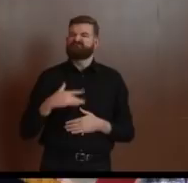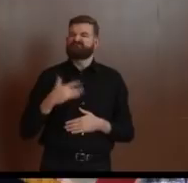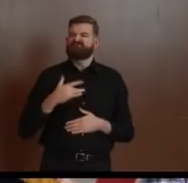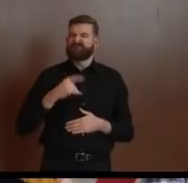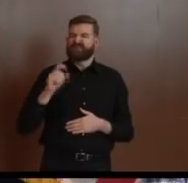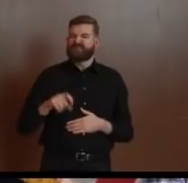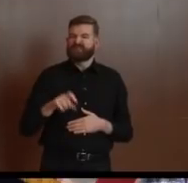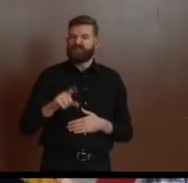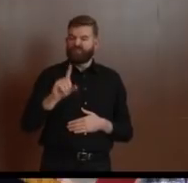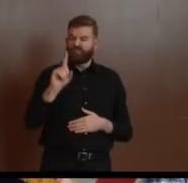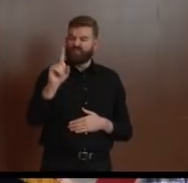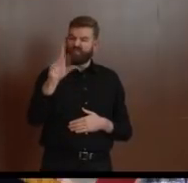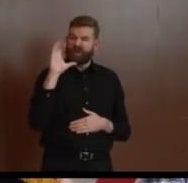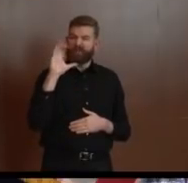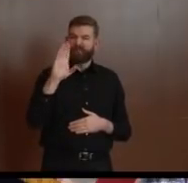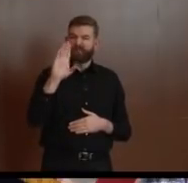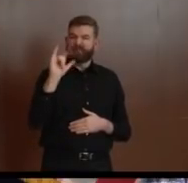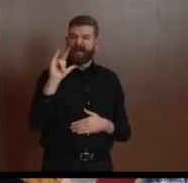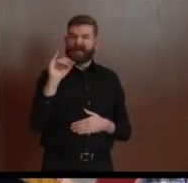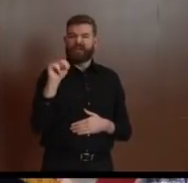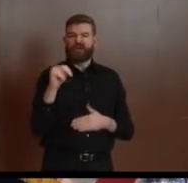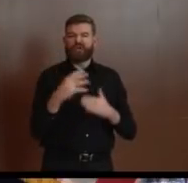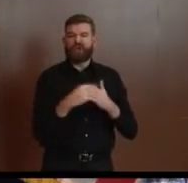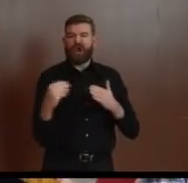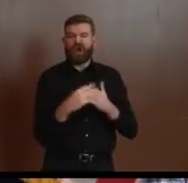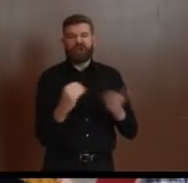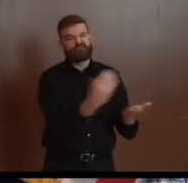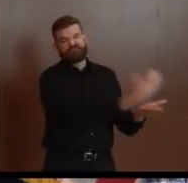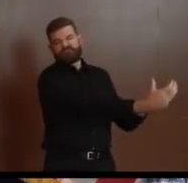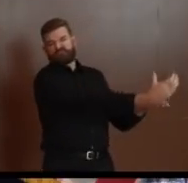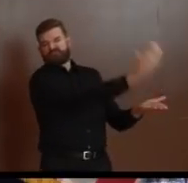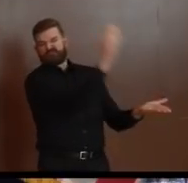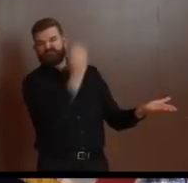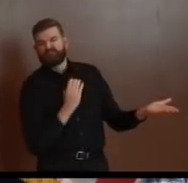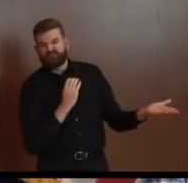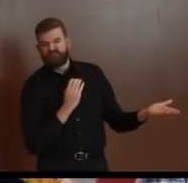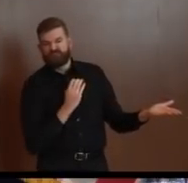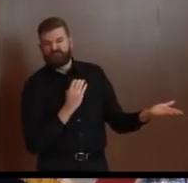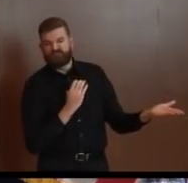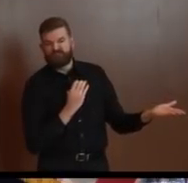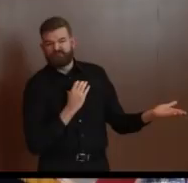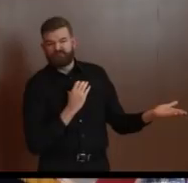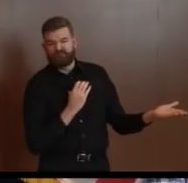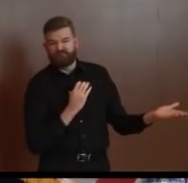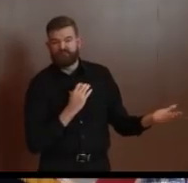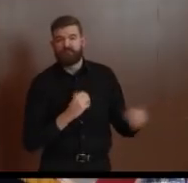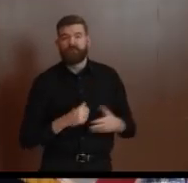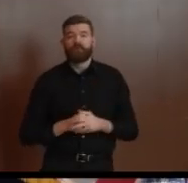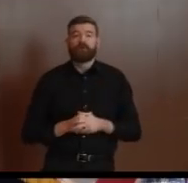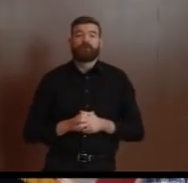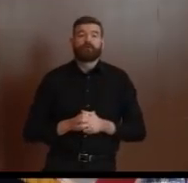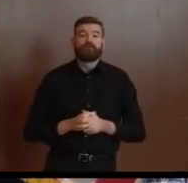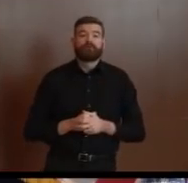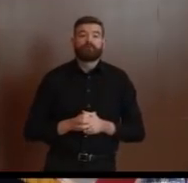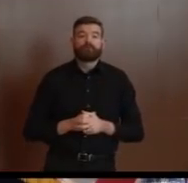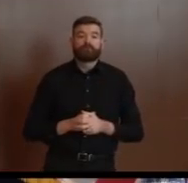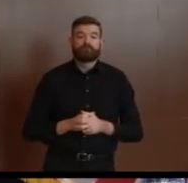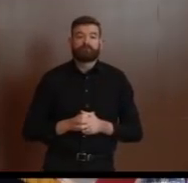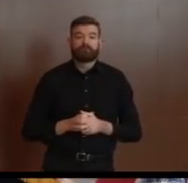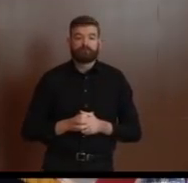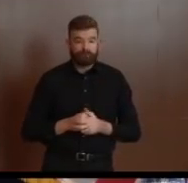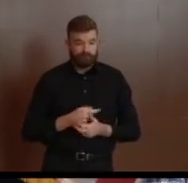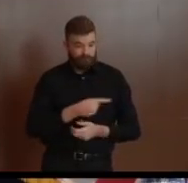at the front lines. We're at the point of attack with folks who are sick and need health care, and in some cases, hospitalization,